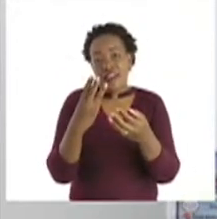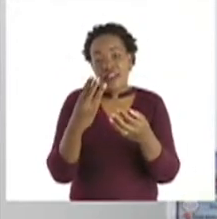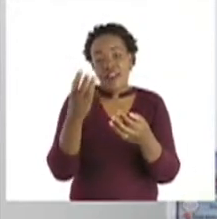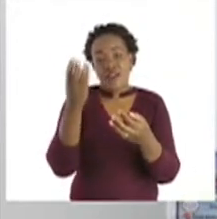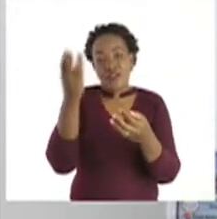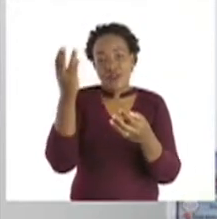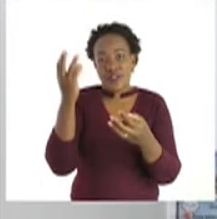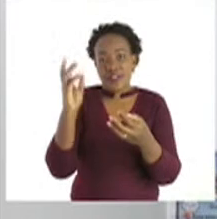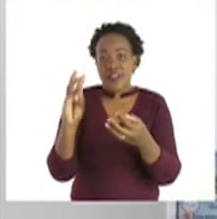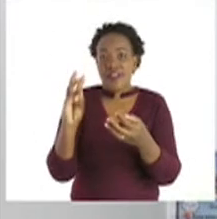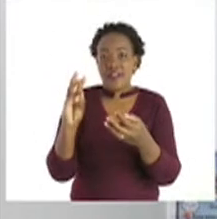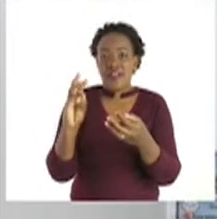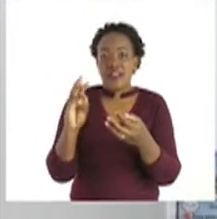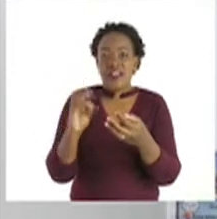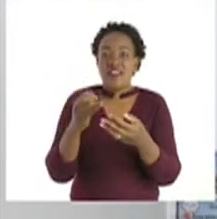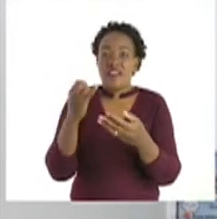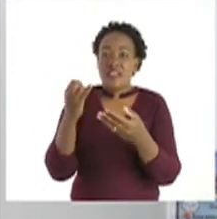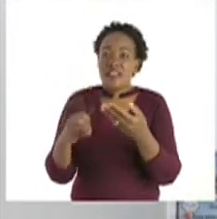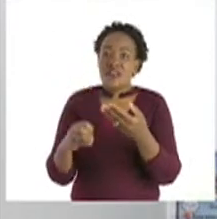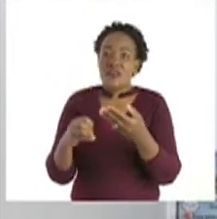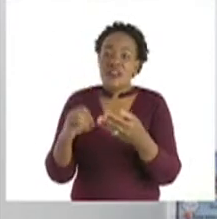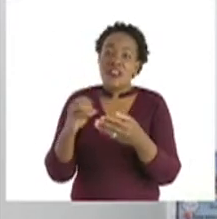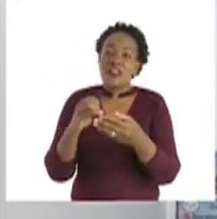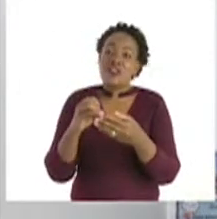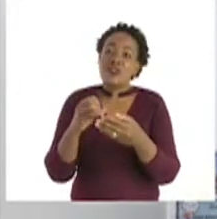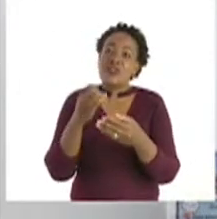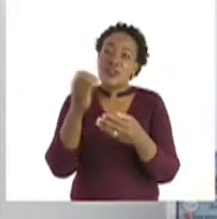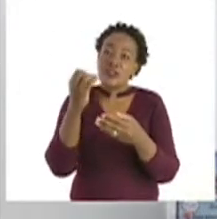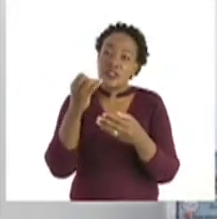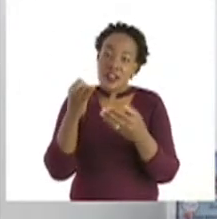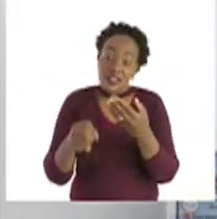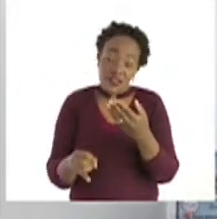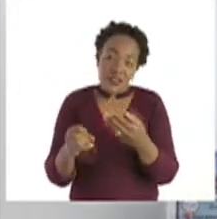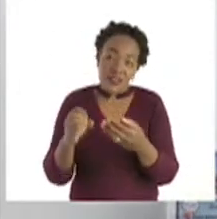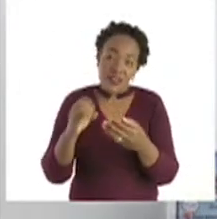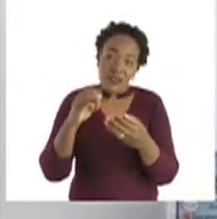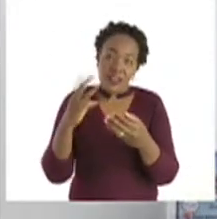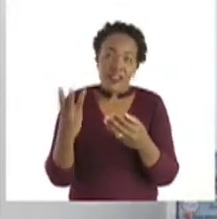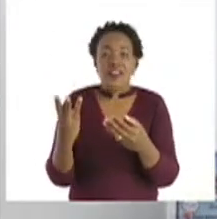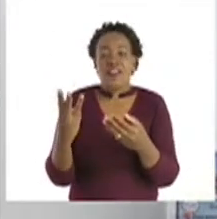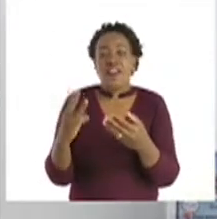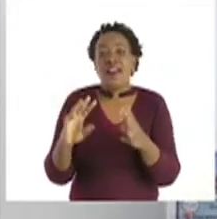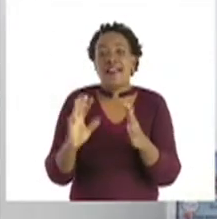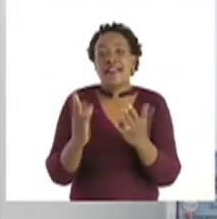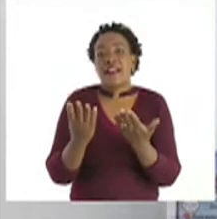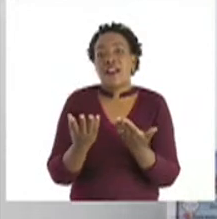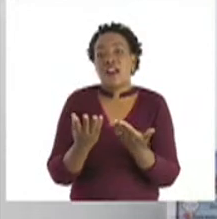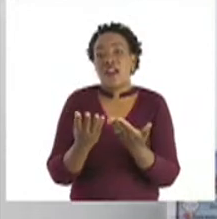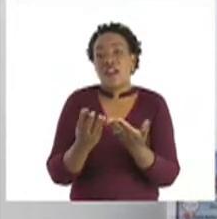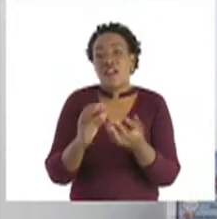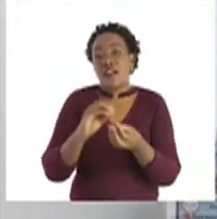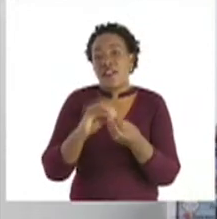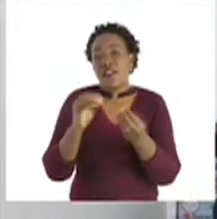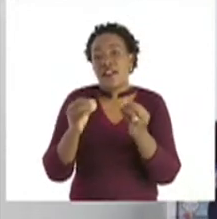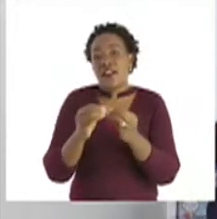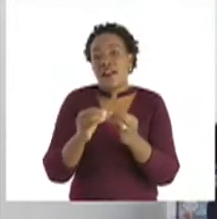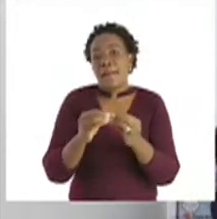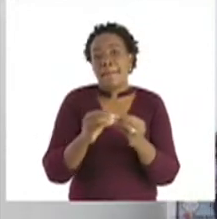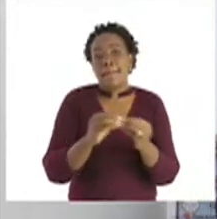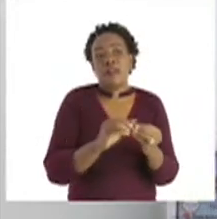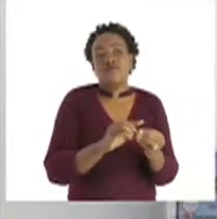Then, the last one is 3. This is how we do our number patterns.